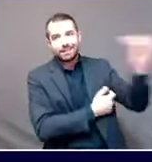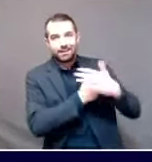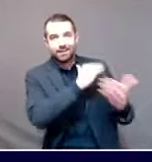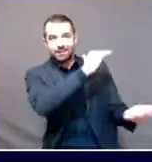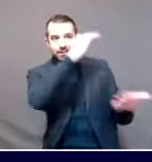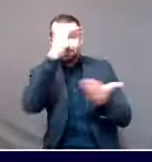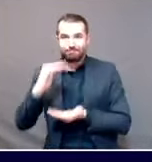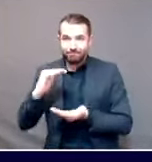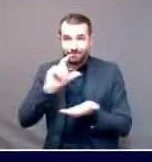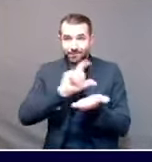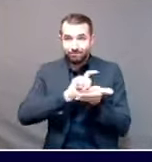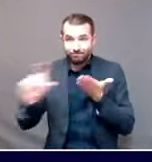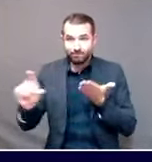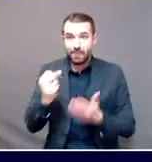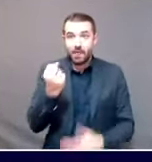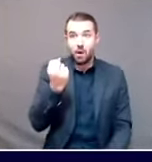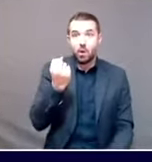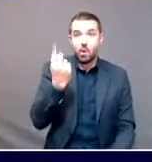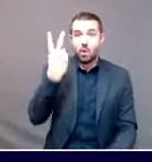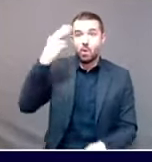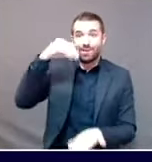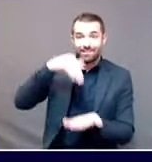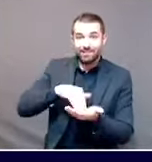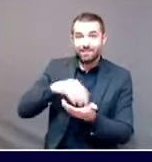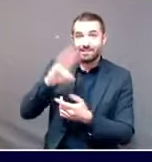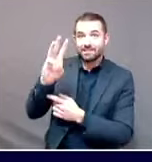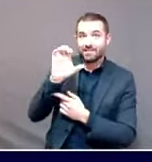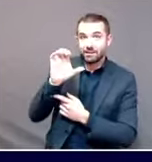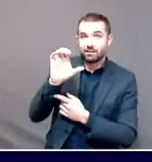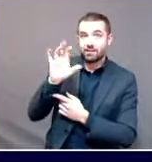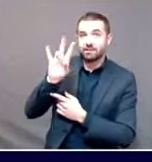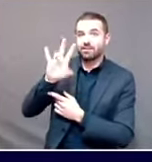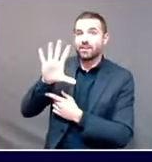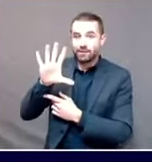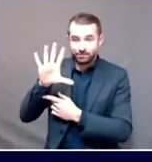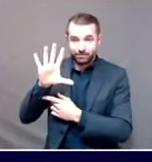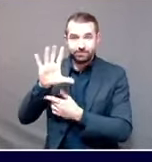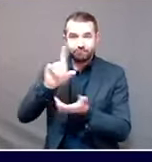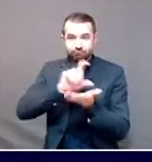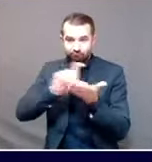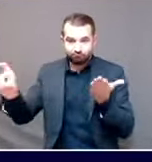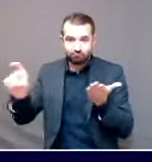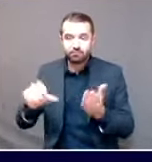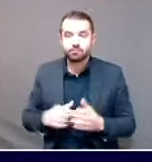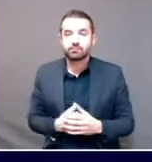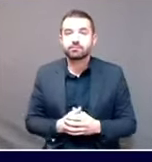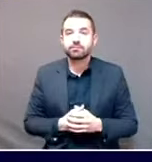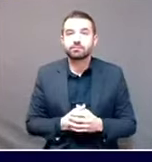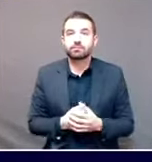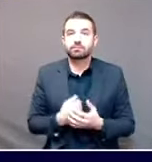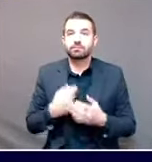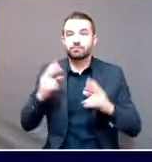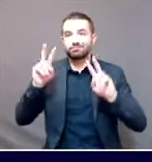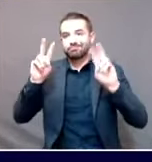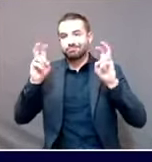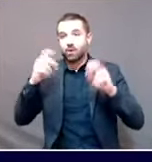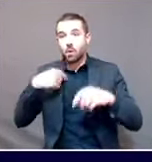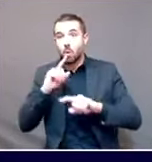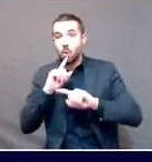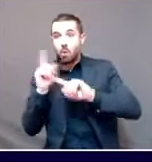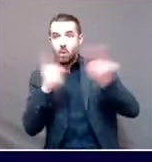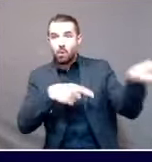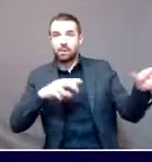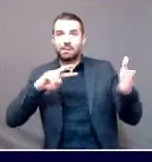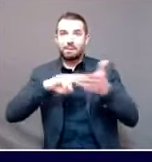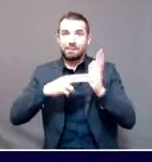,675 vaccines. Now I use the term order, but really what we have done